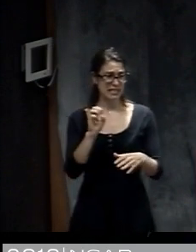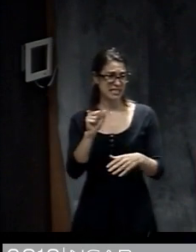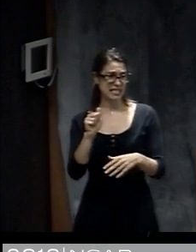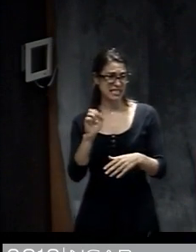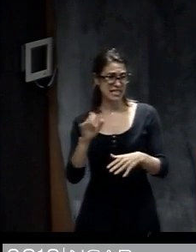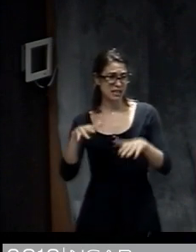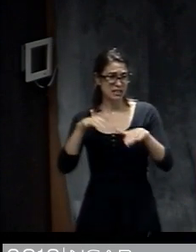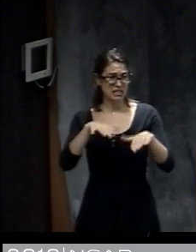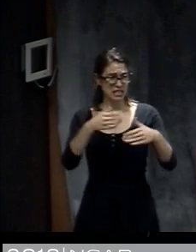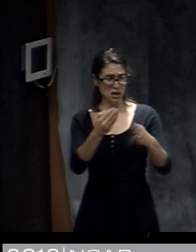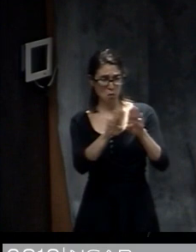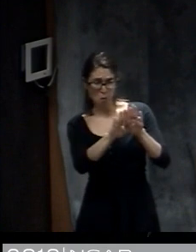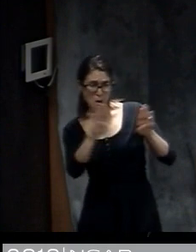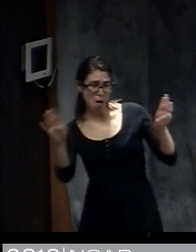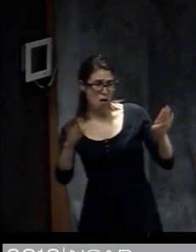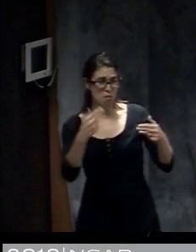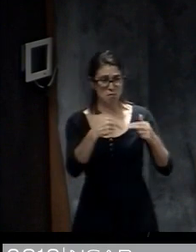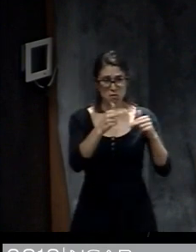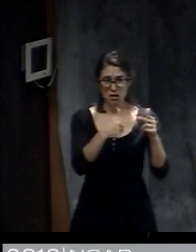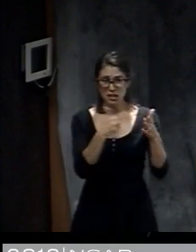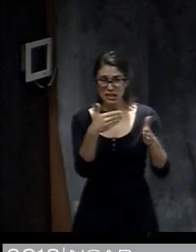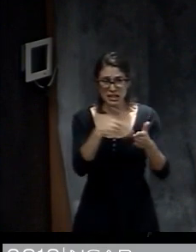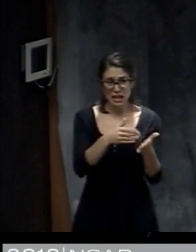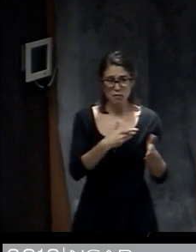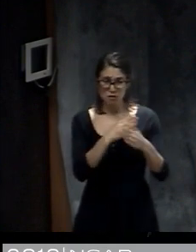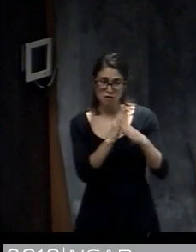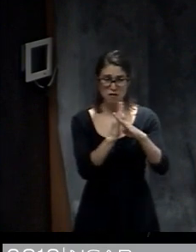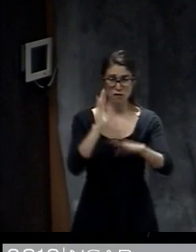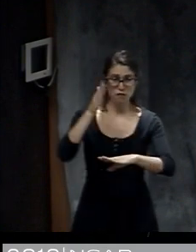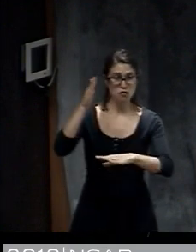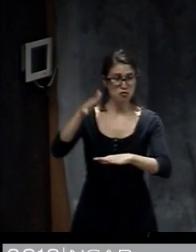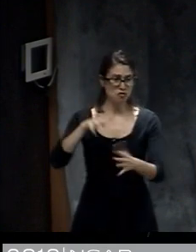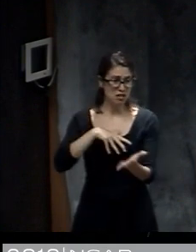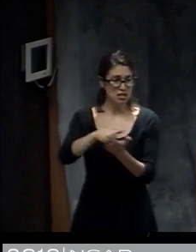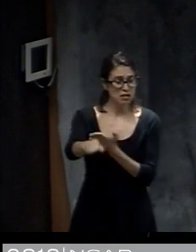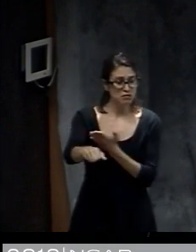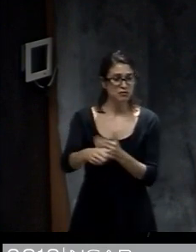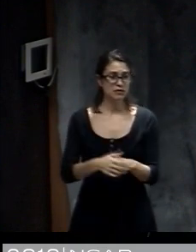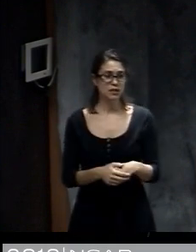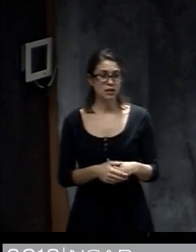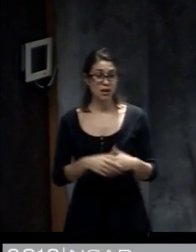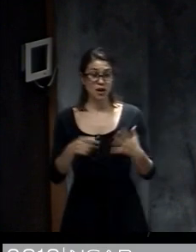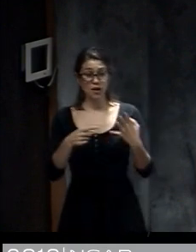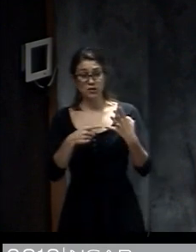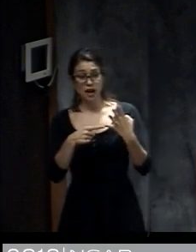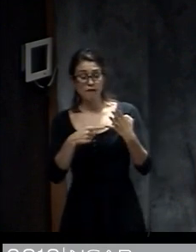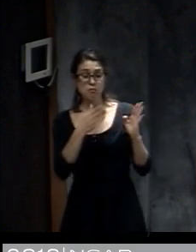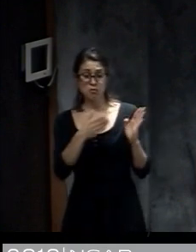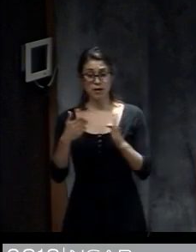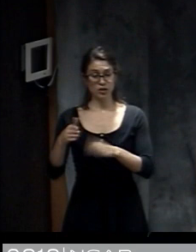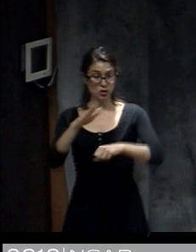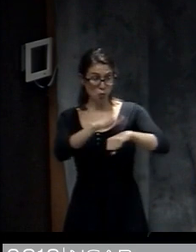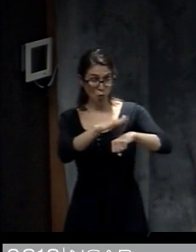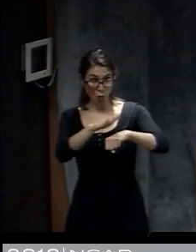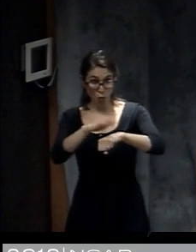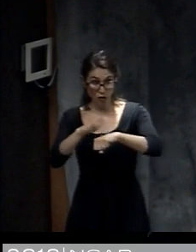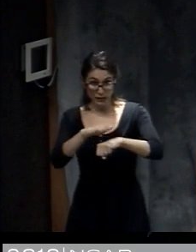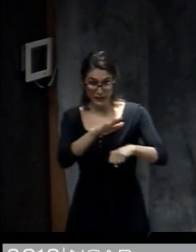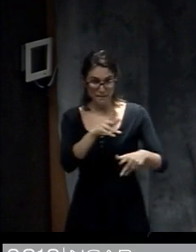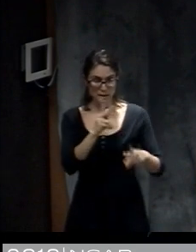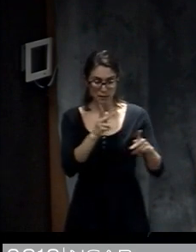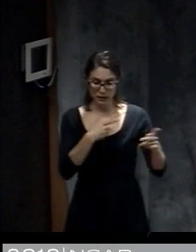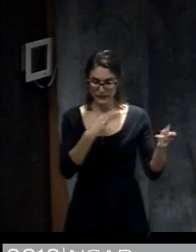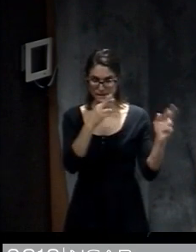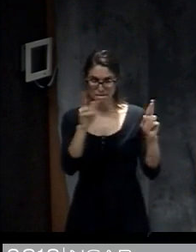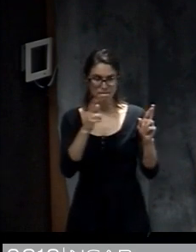stricter building codes or other kinds of things. Then before an event happens, there's preparedness and warning phase where there might be warning of an upcoming event and people are preparing.